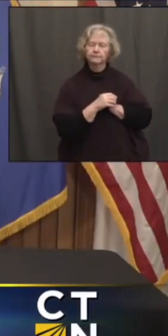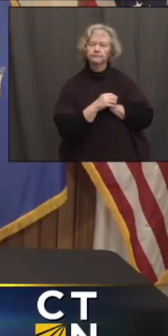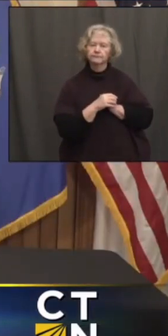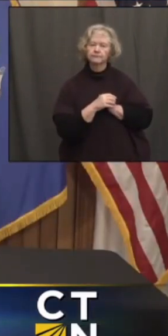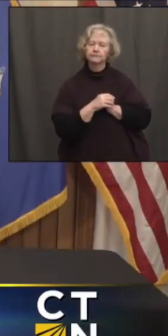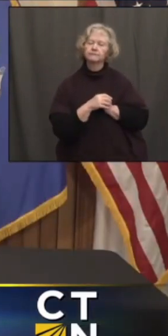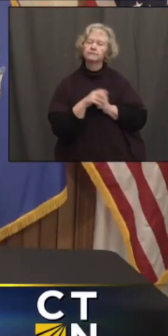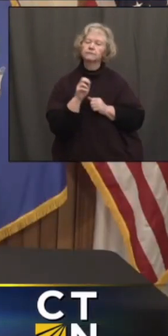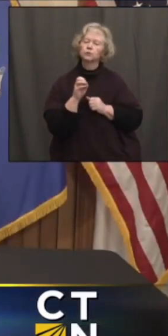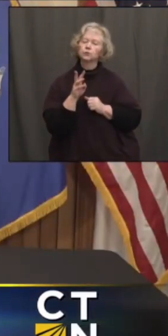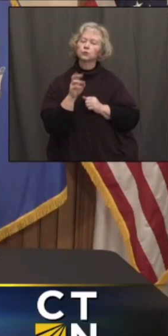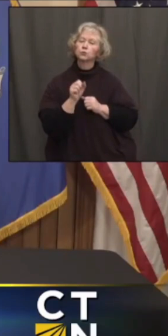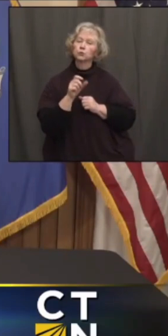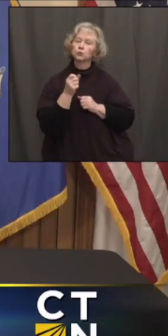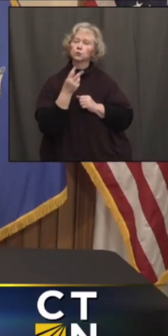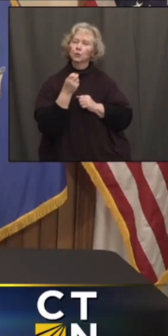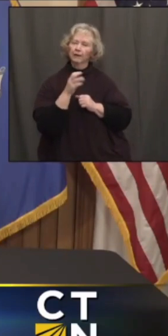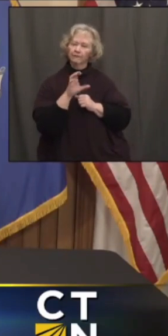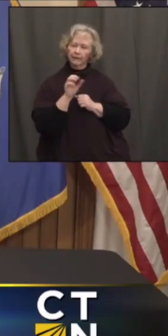News 12, Connecticut. Connecticut.